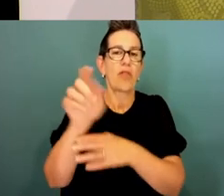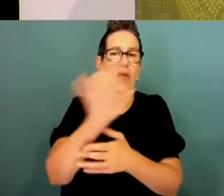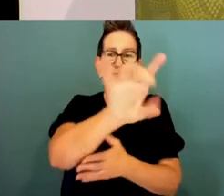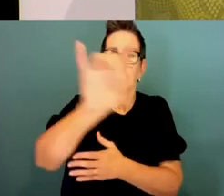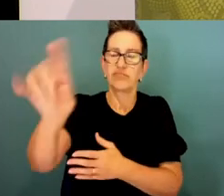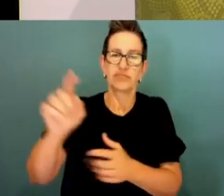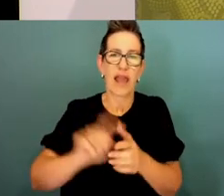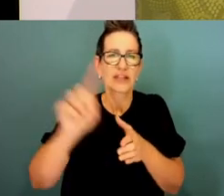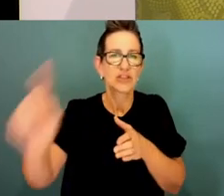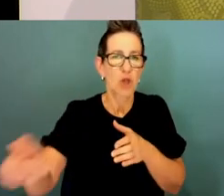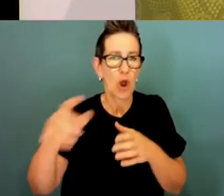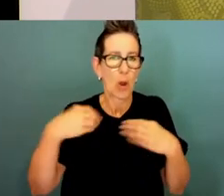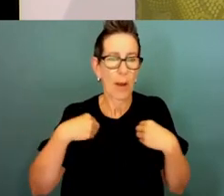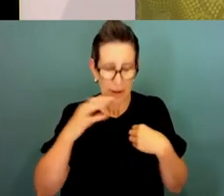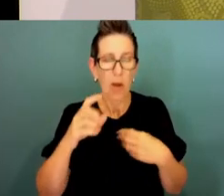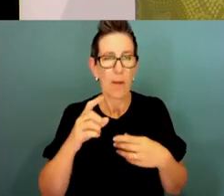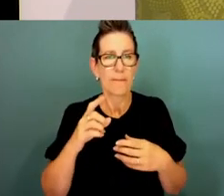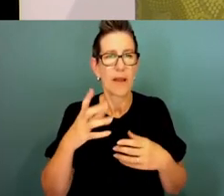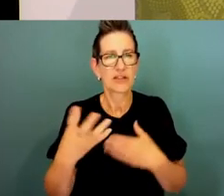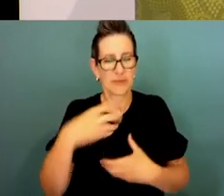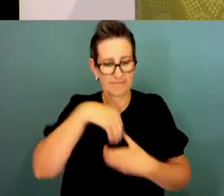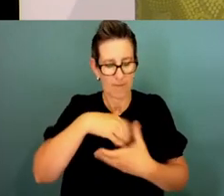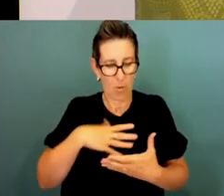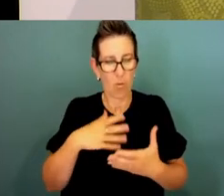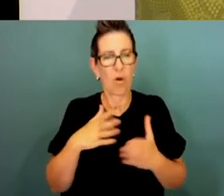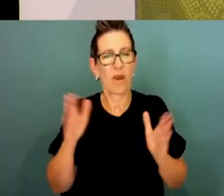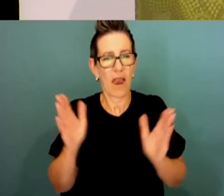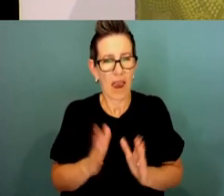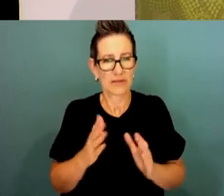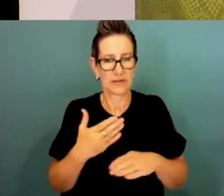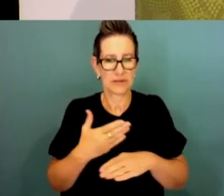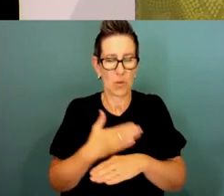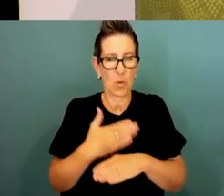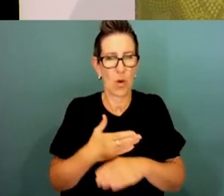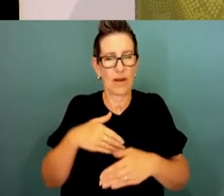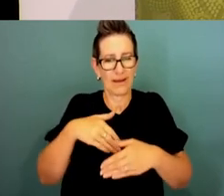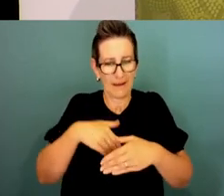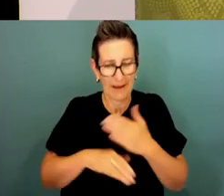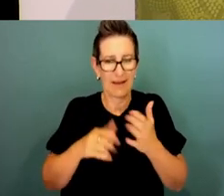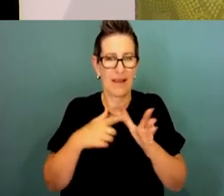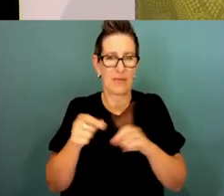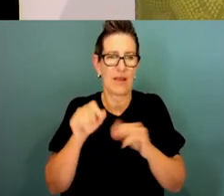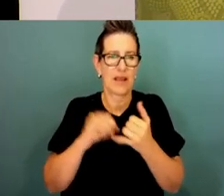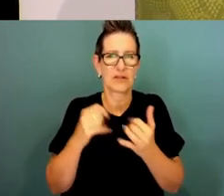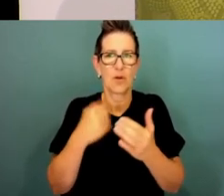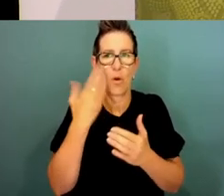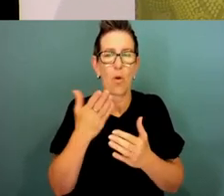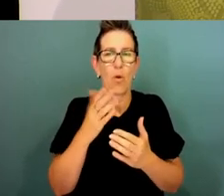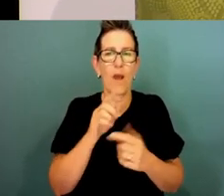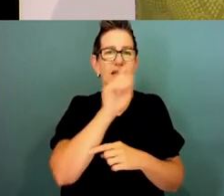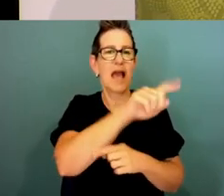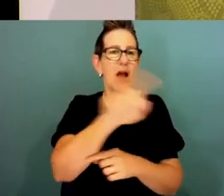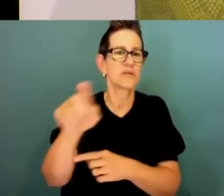And I would like to see a reduction in the use of consultants overall. The Capability Reinvestment Fund opened late